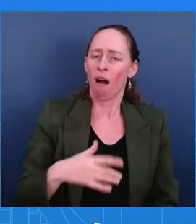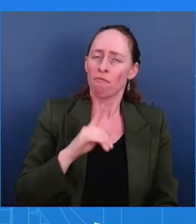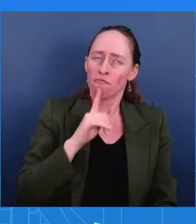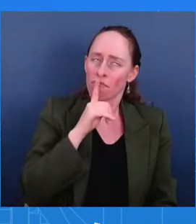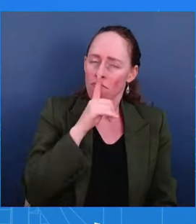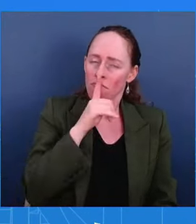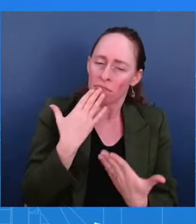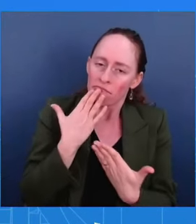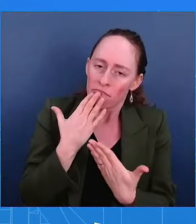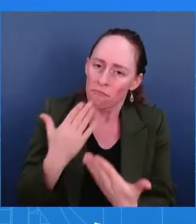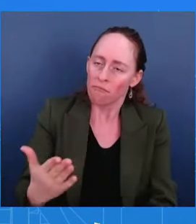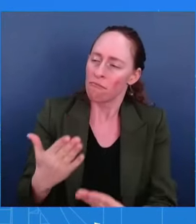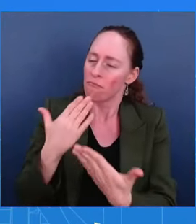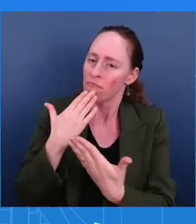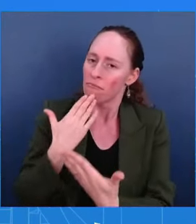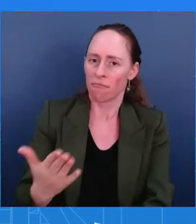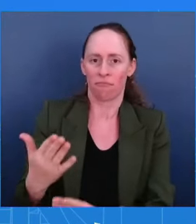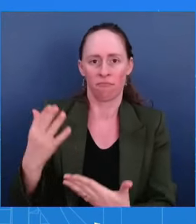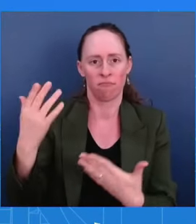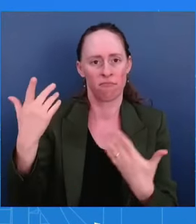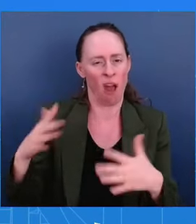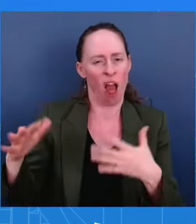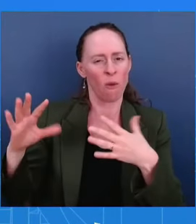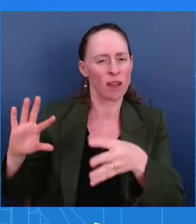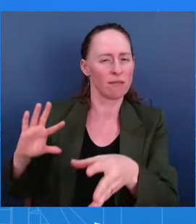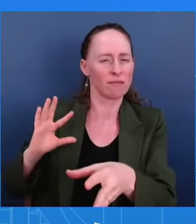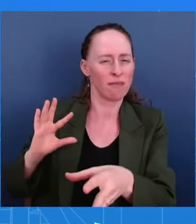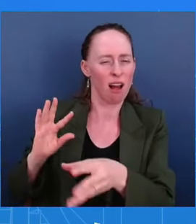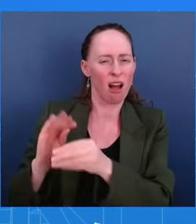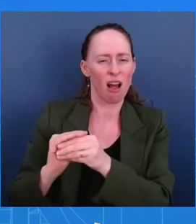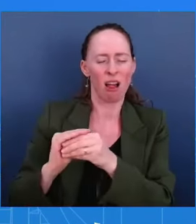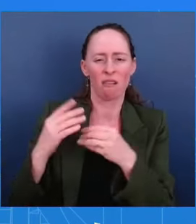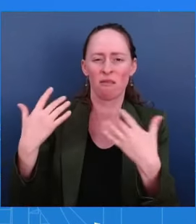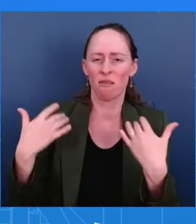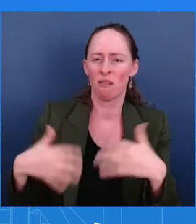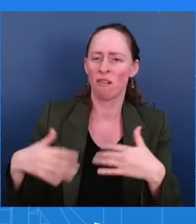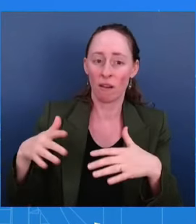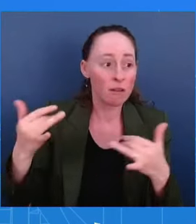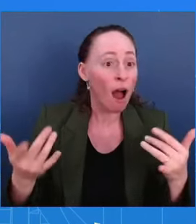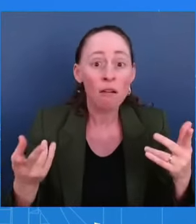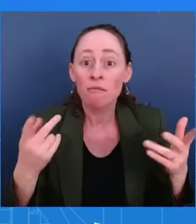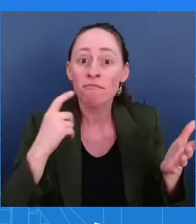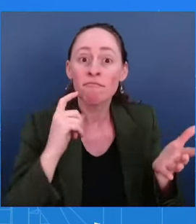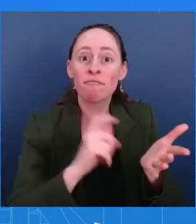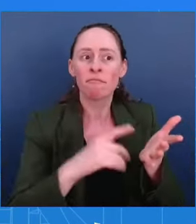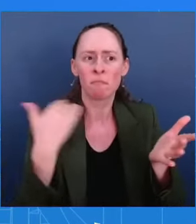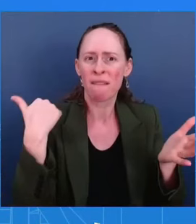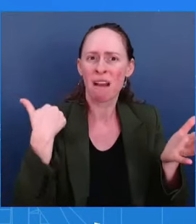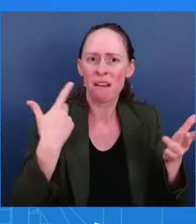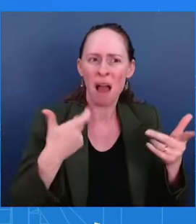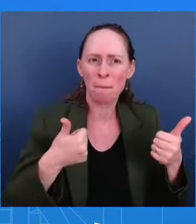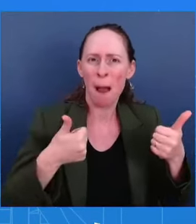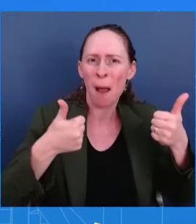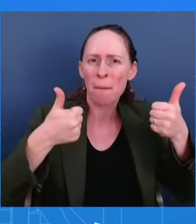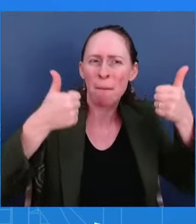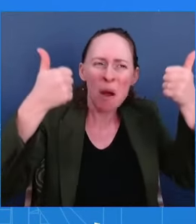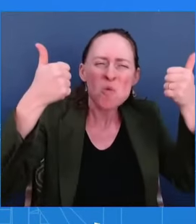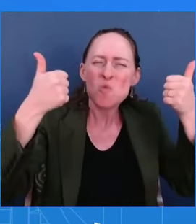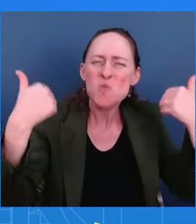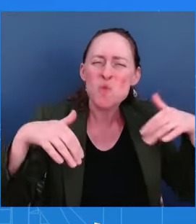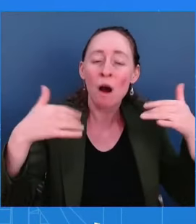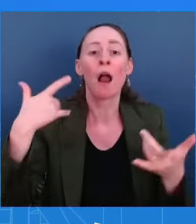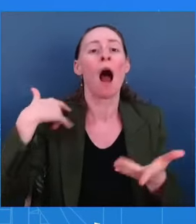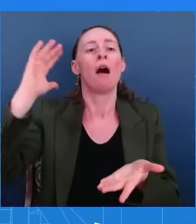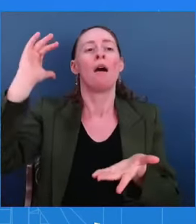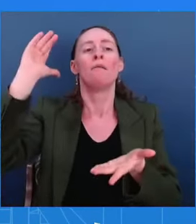When you think about inflation is falling with income, while incomes are climbing. When you think about Medicare is finally